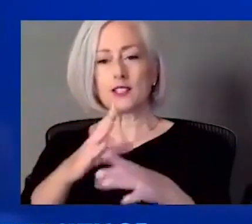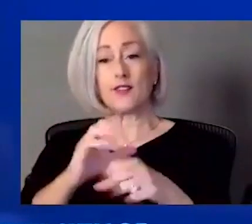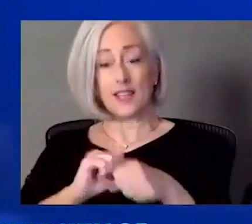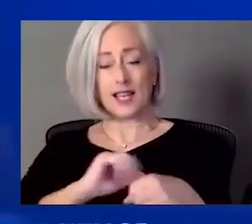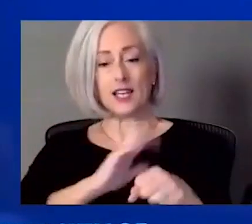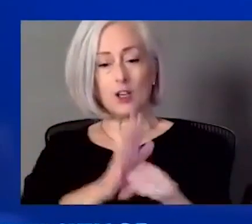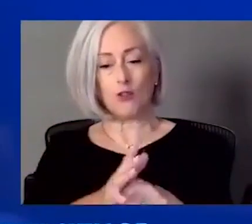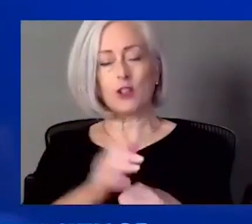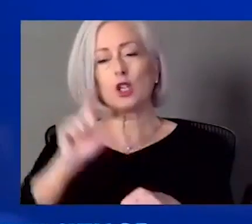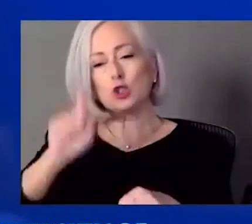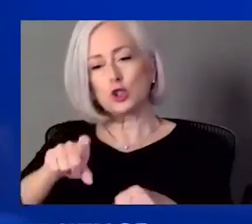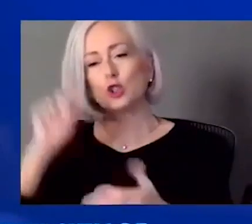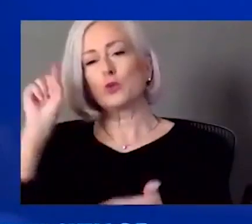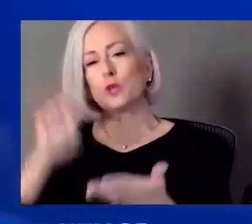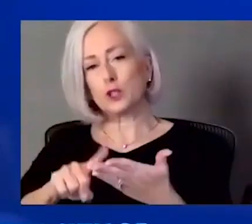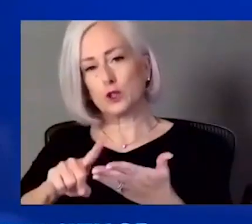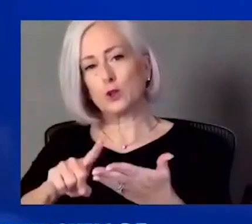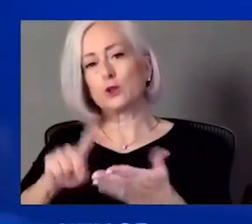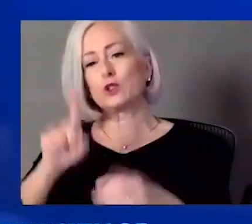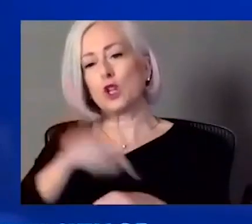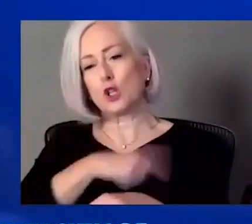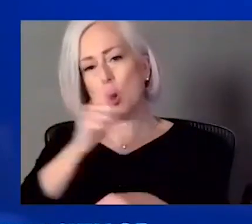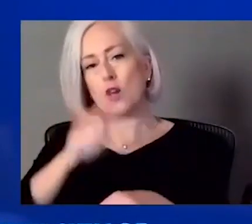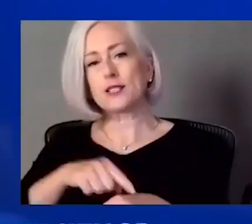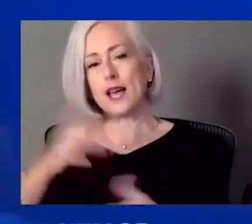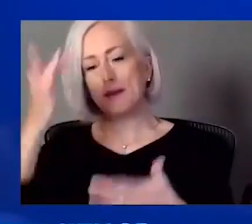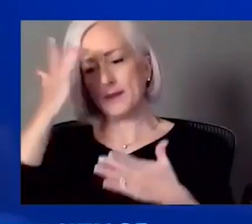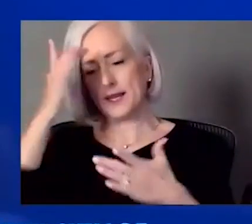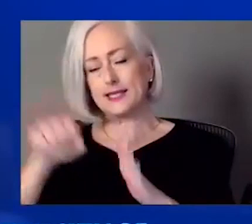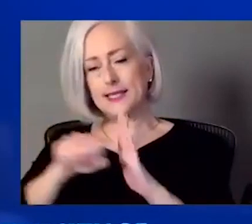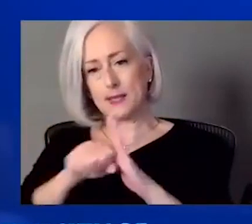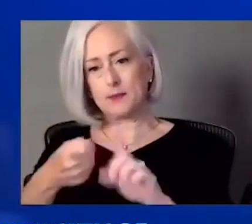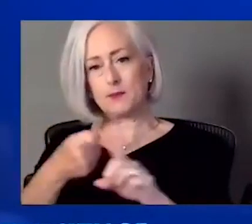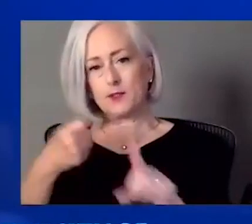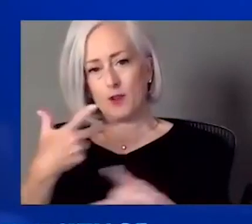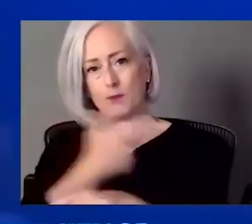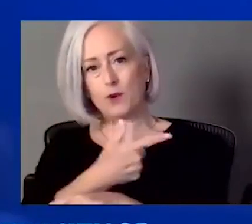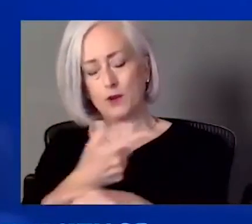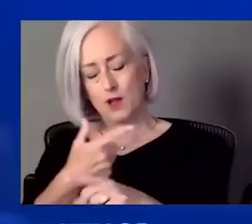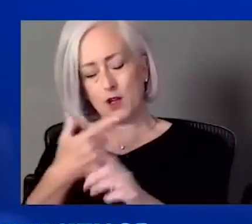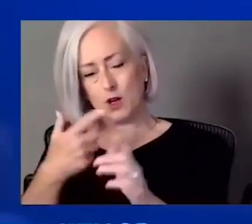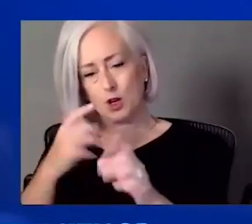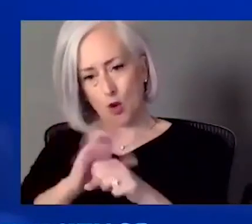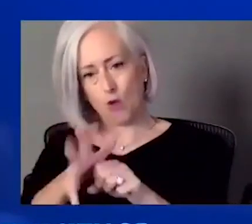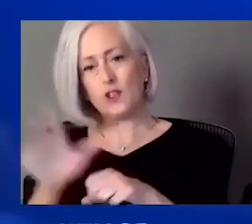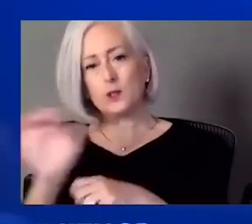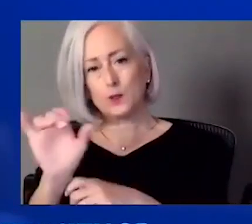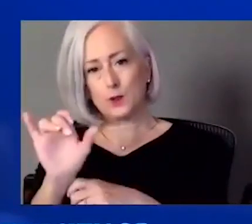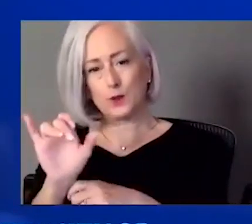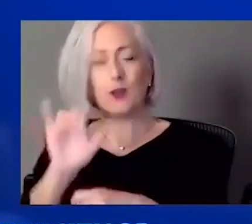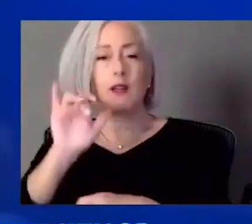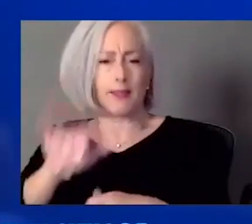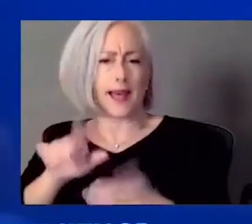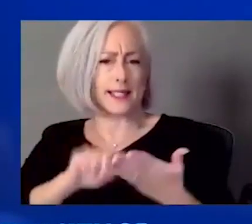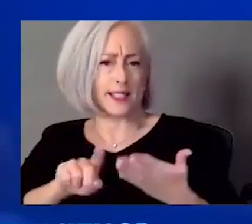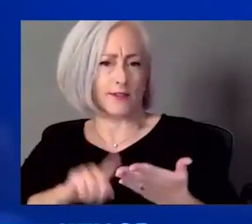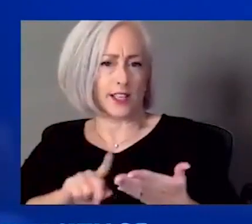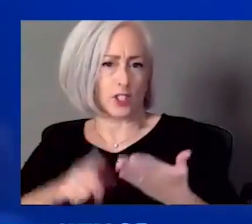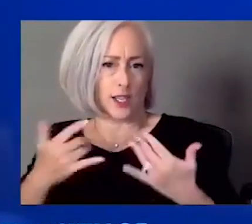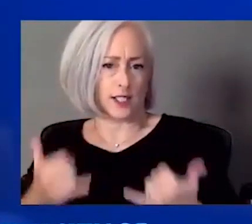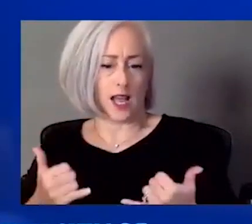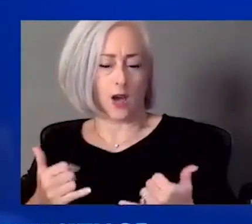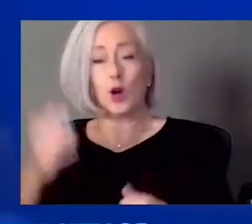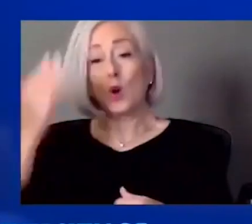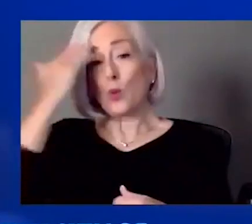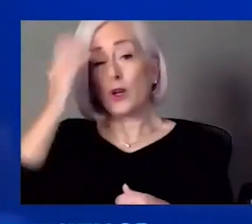COVID symptoms. So, you know, I think that is one of the other questions that's being investigated. Um, we know that early on in the pandemic, um,